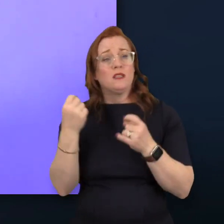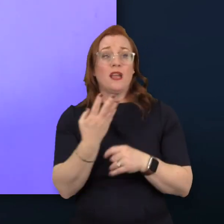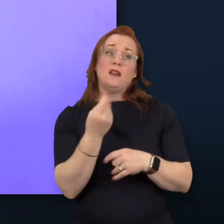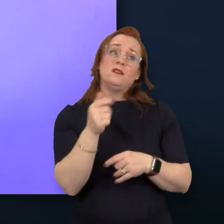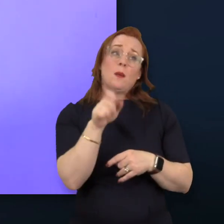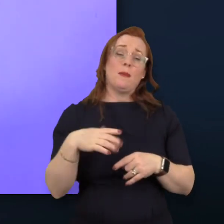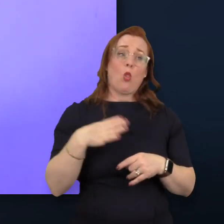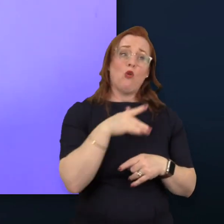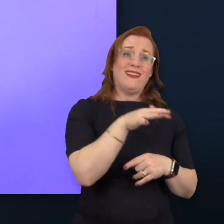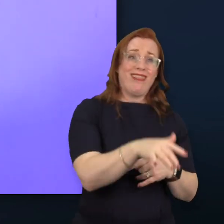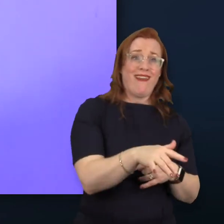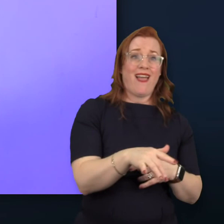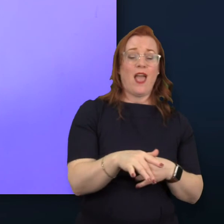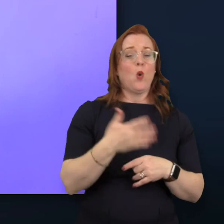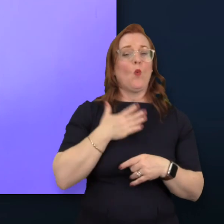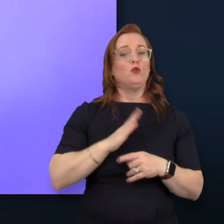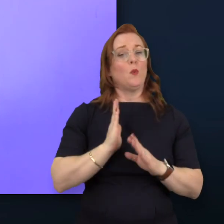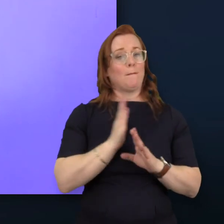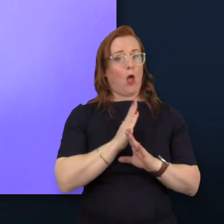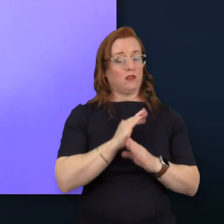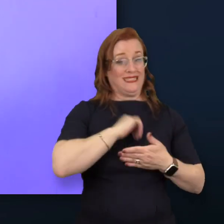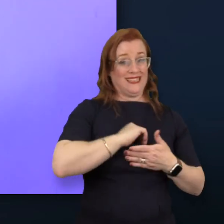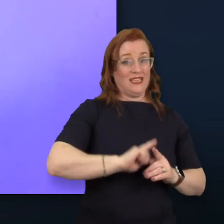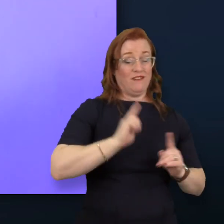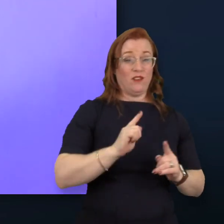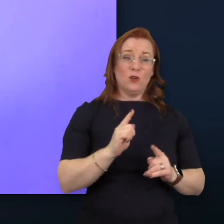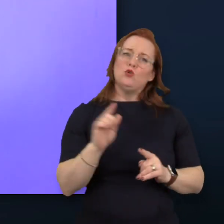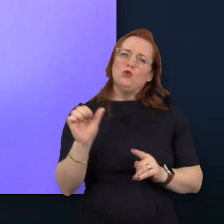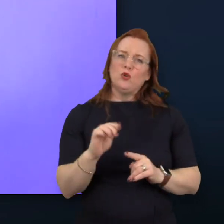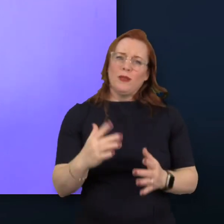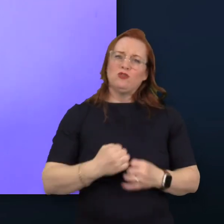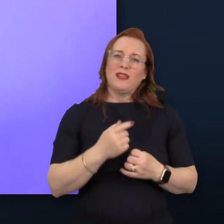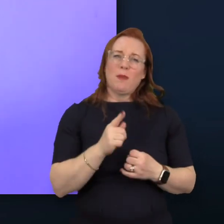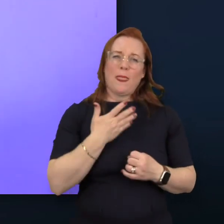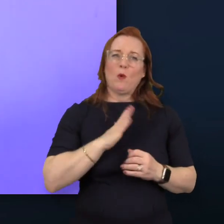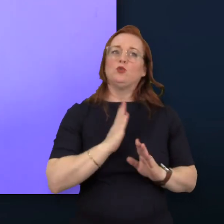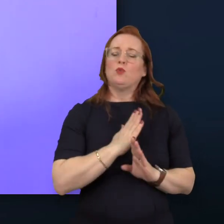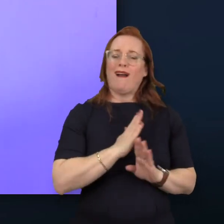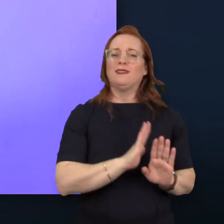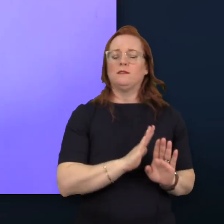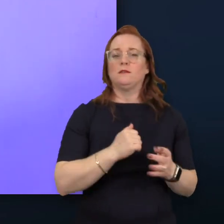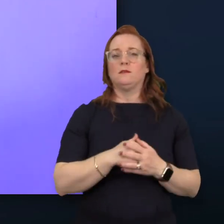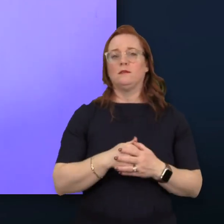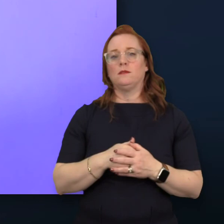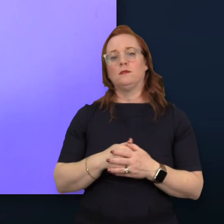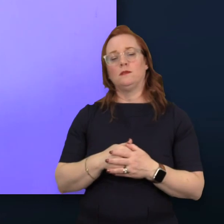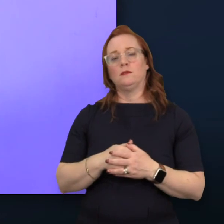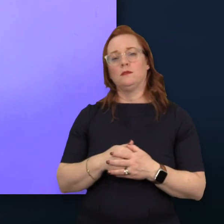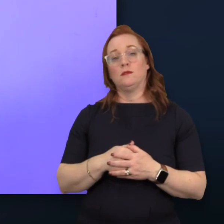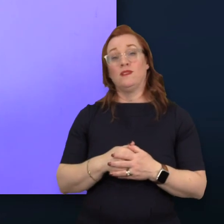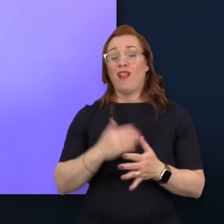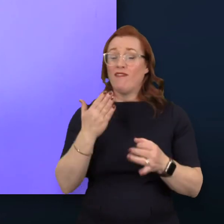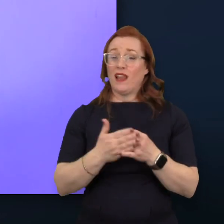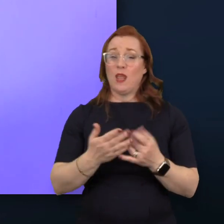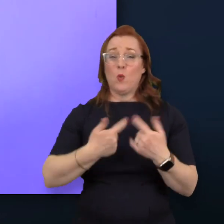differences which should be their strengths and finally we want you to join we want corporates